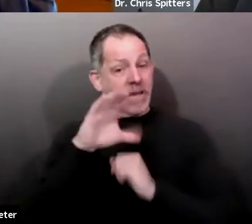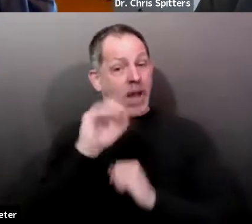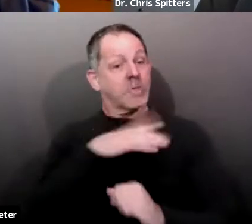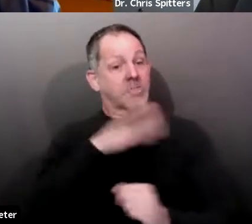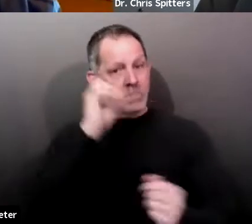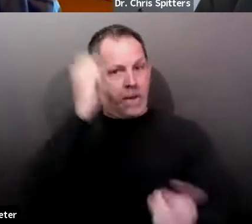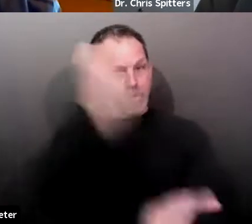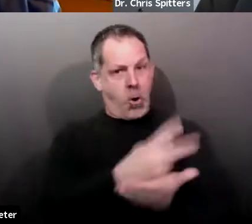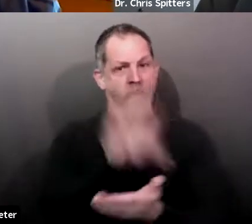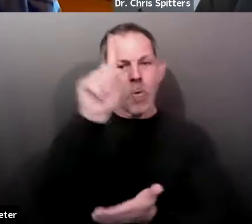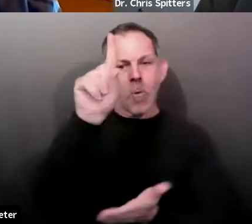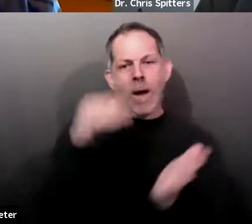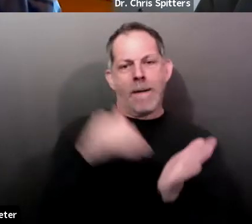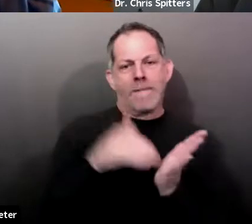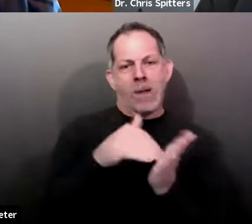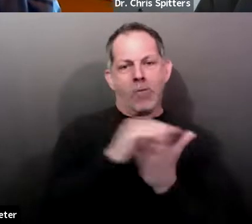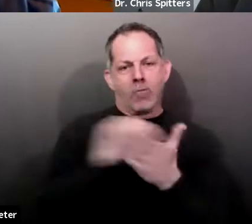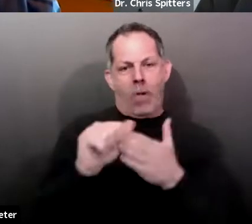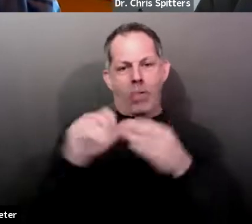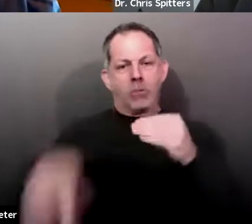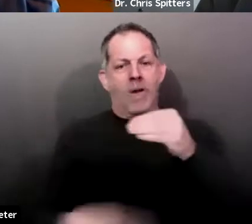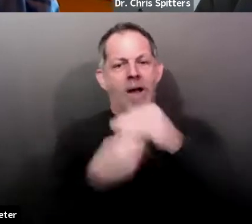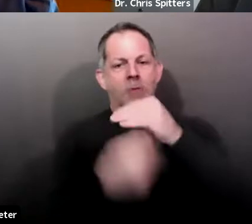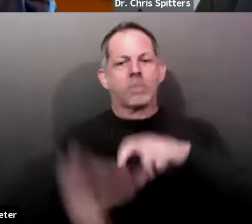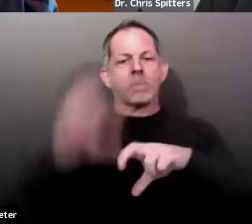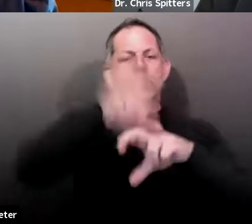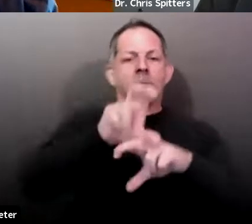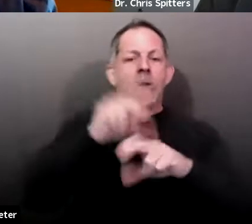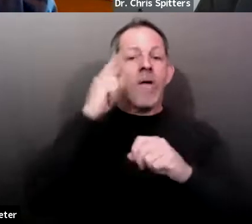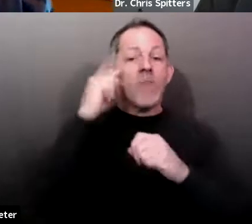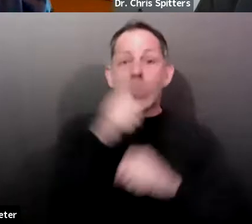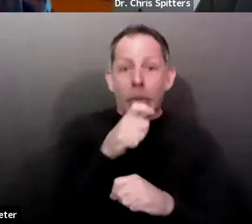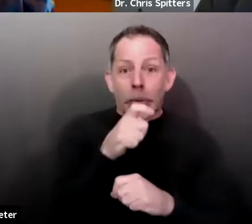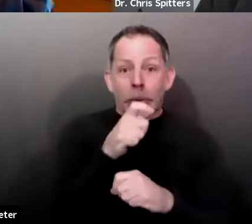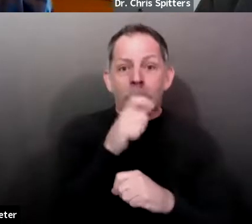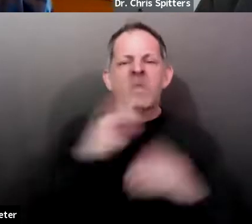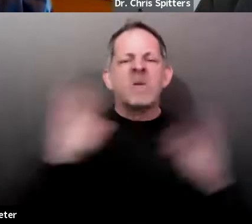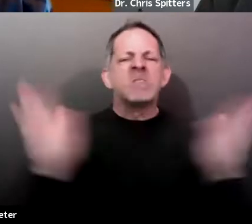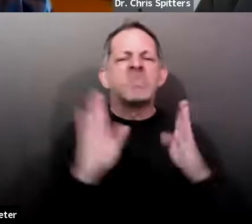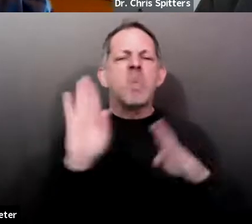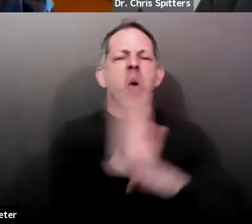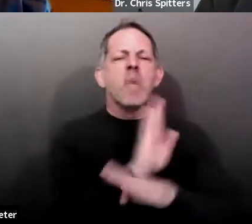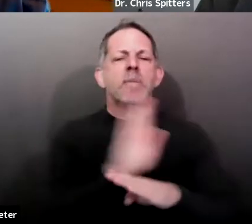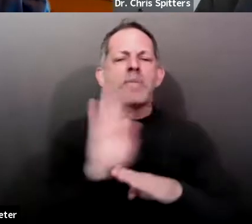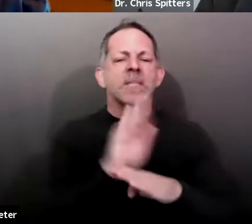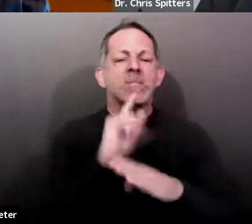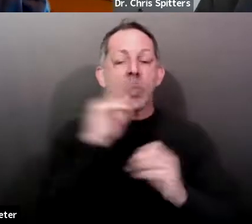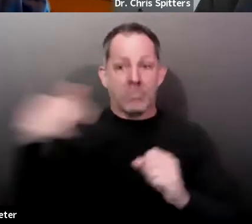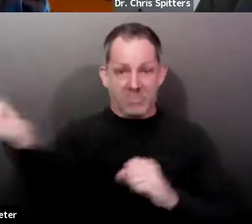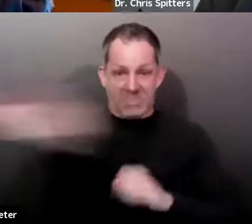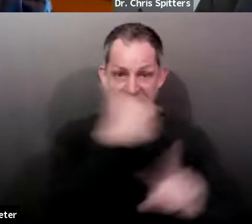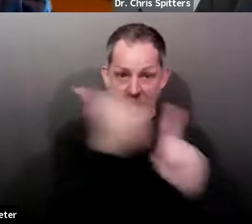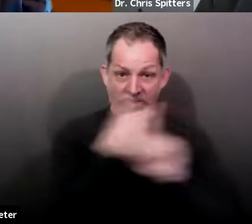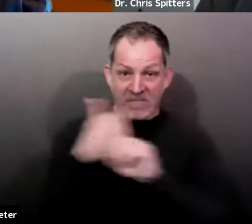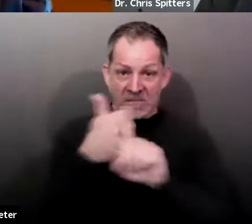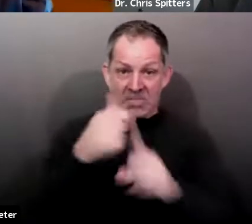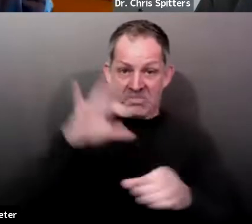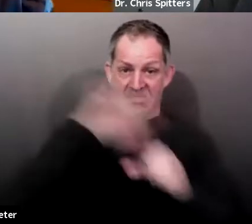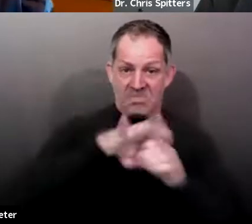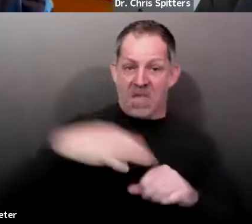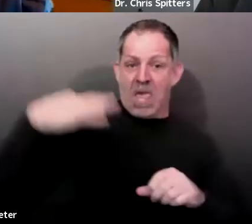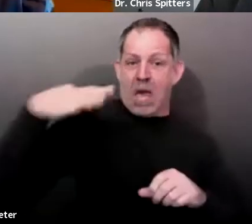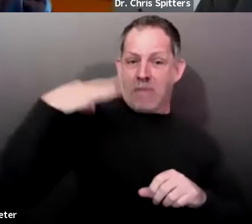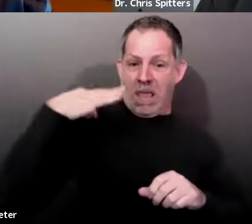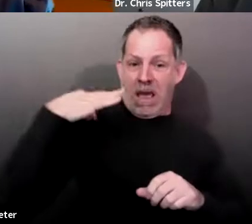small businesses who have already applied to the Relief, Recovery, and Resiliency Program that we refer to as